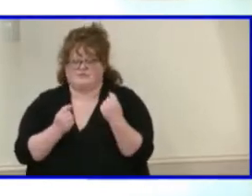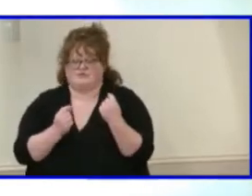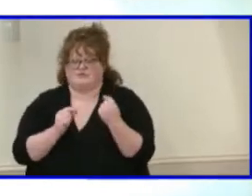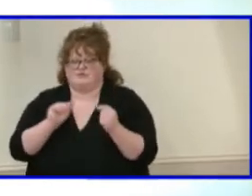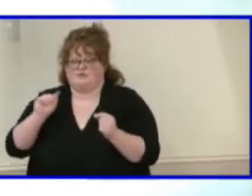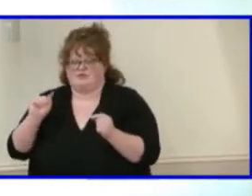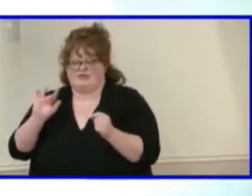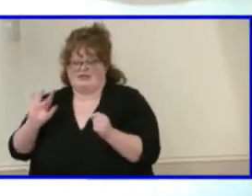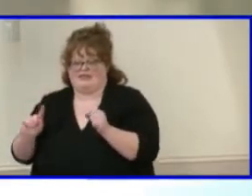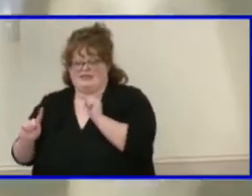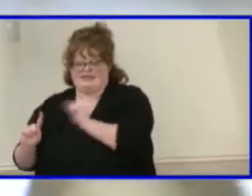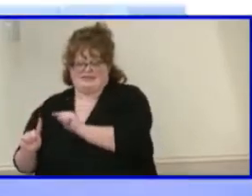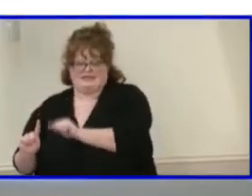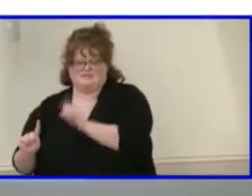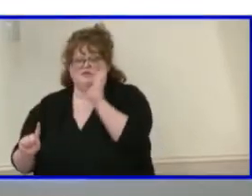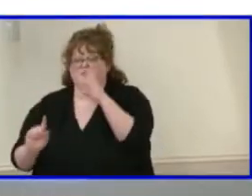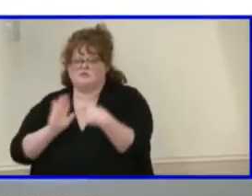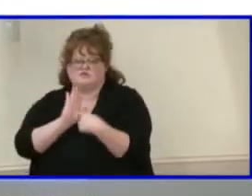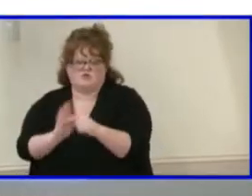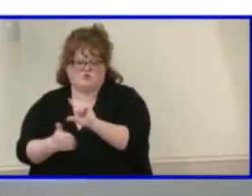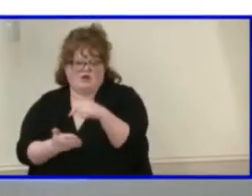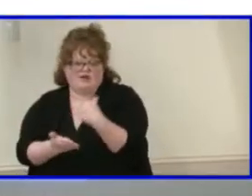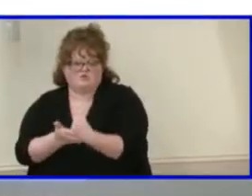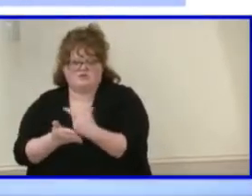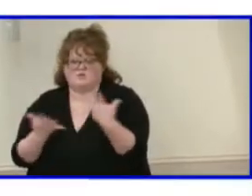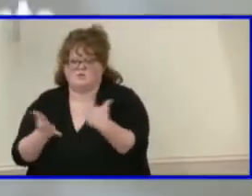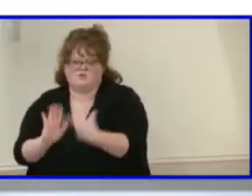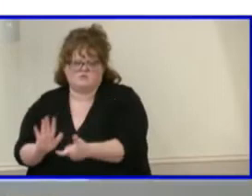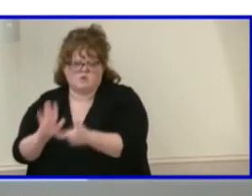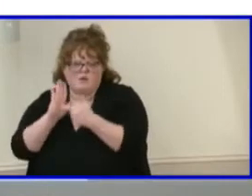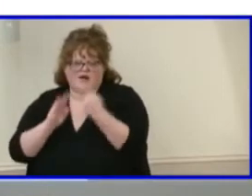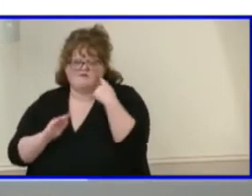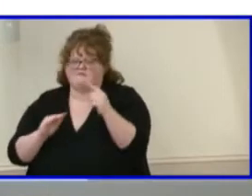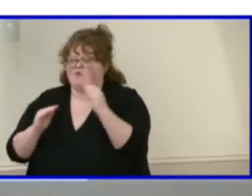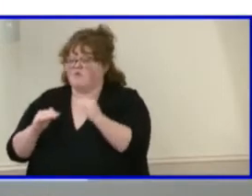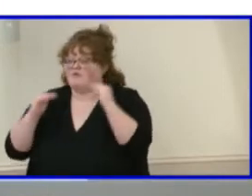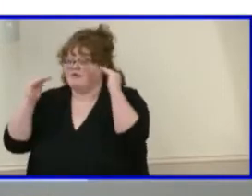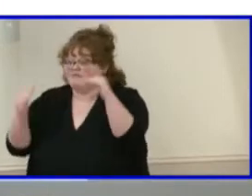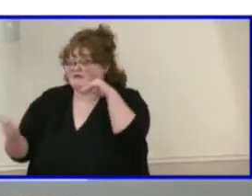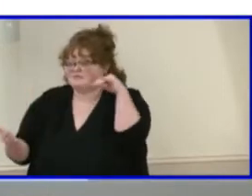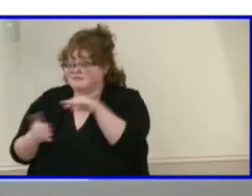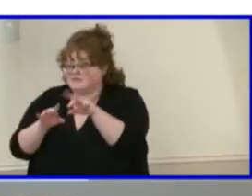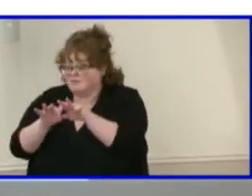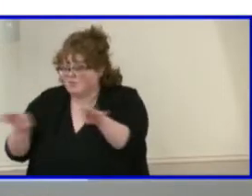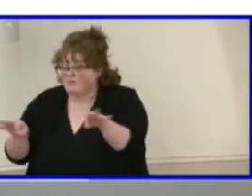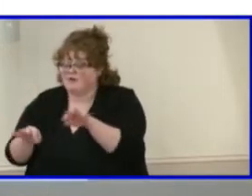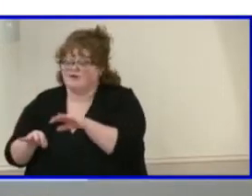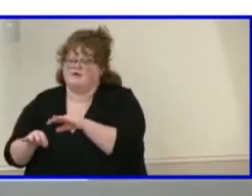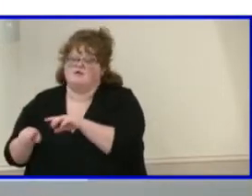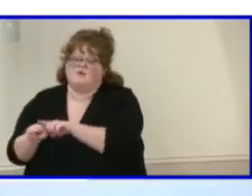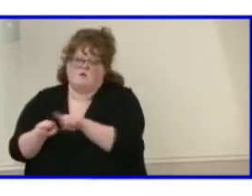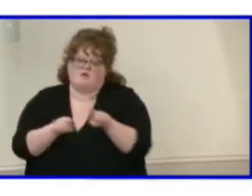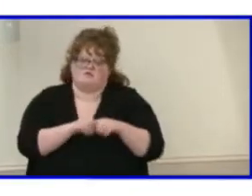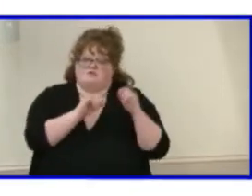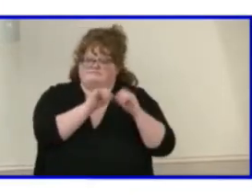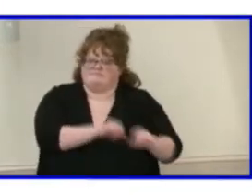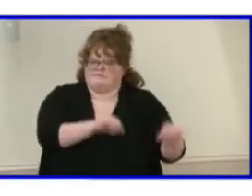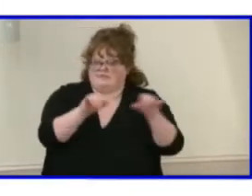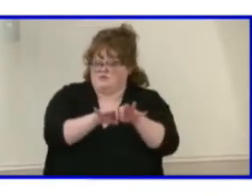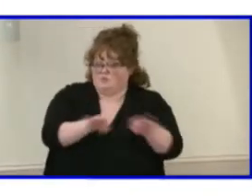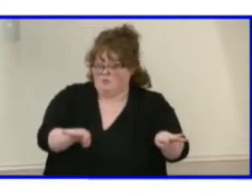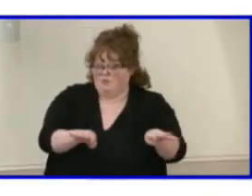This will display the graduation requirements needed for the advanced studies diploma, as well as the standard diploma.